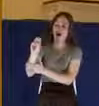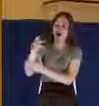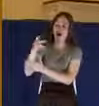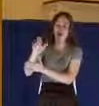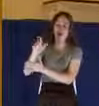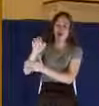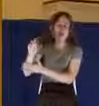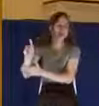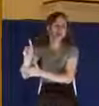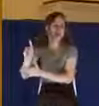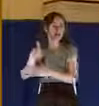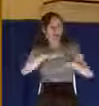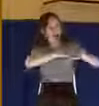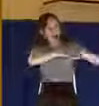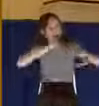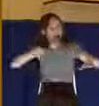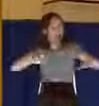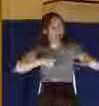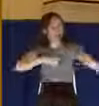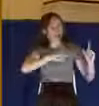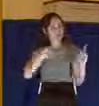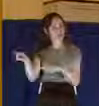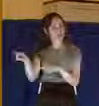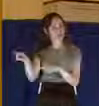My father's belt compelled me.